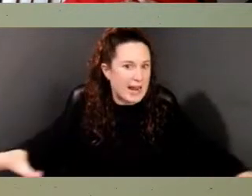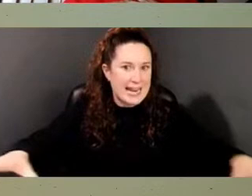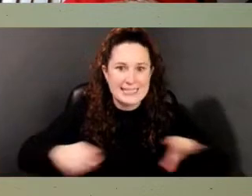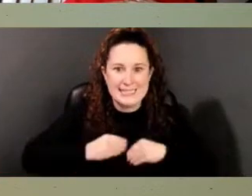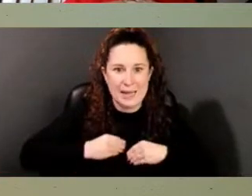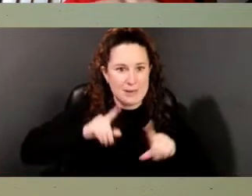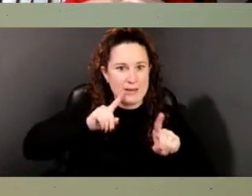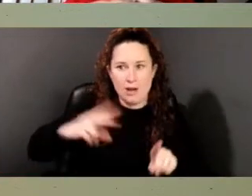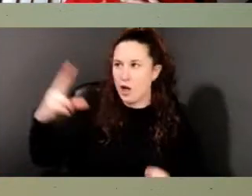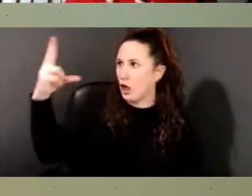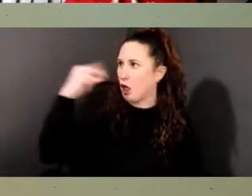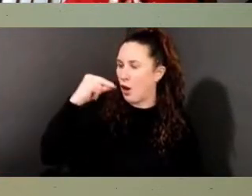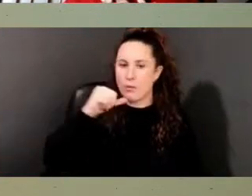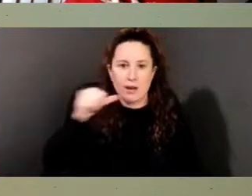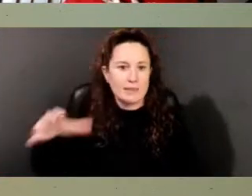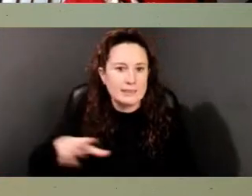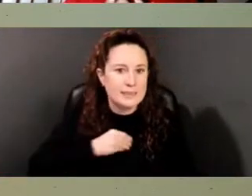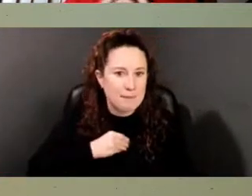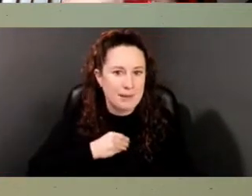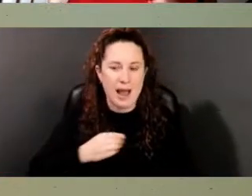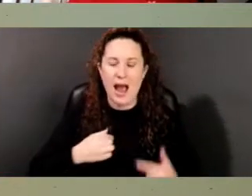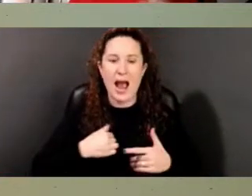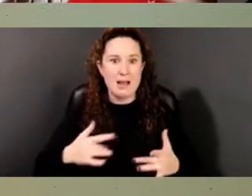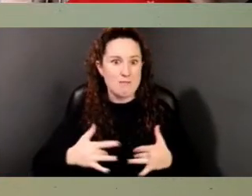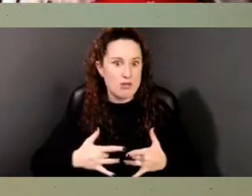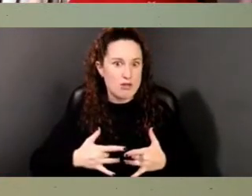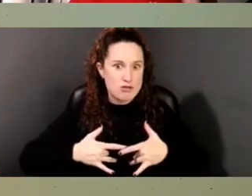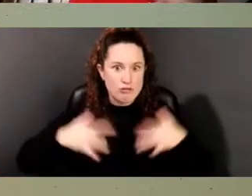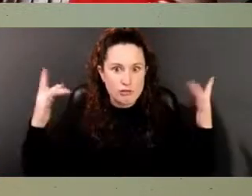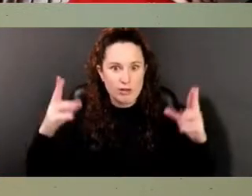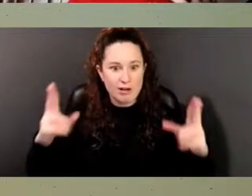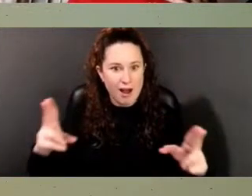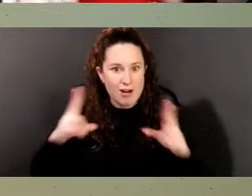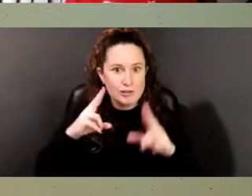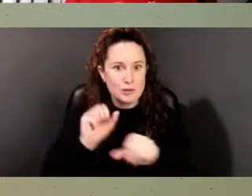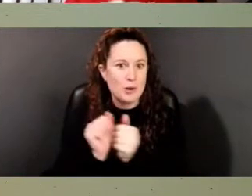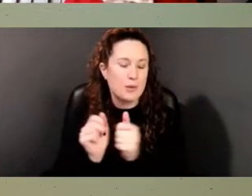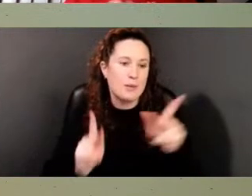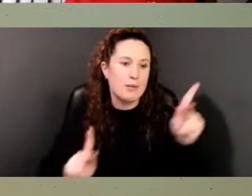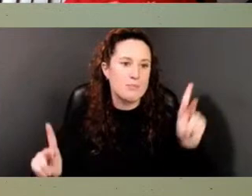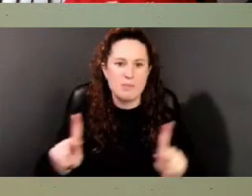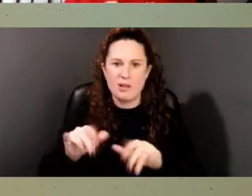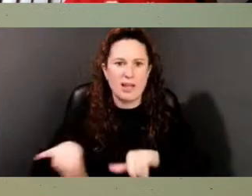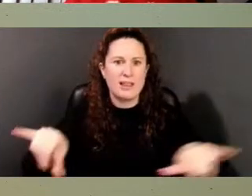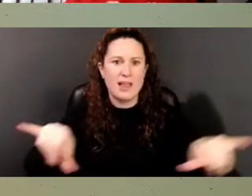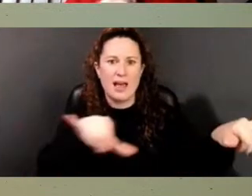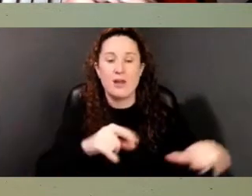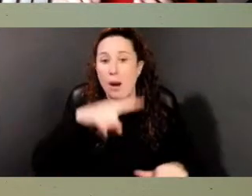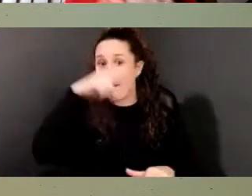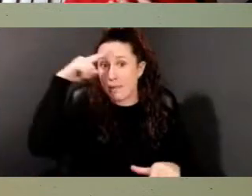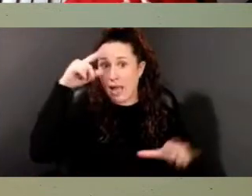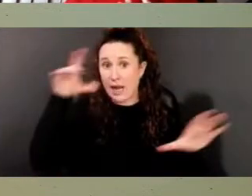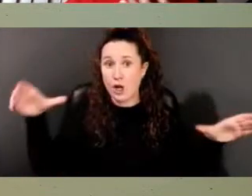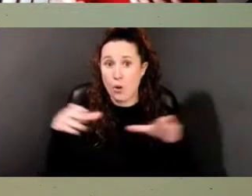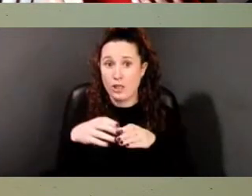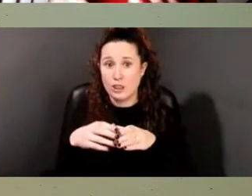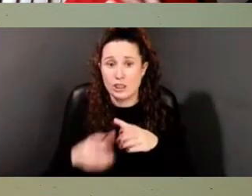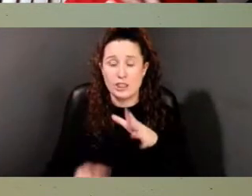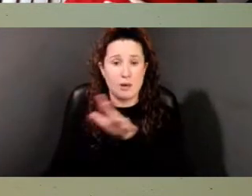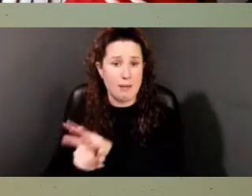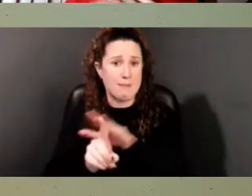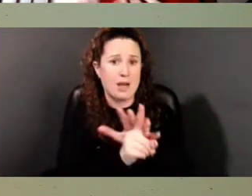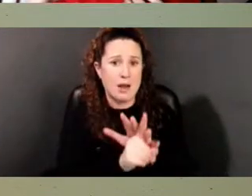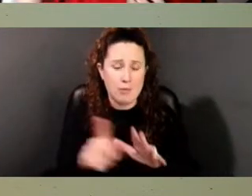these folks as part of this black cemetery coalition that's really popping up everywhere. Um, there's one that I'm working with gear cemetery,